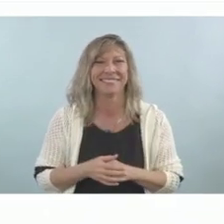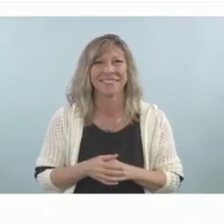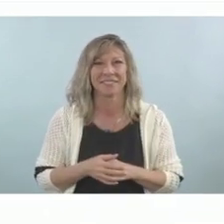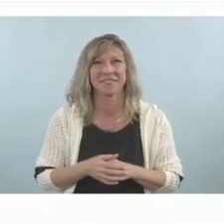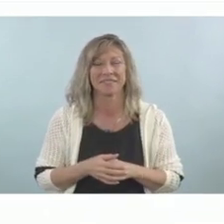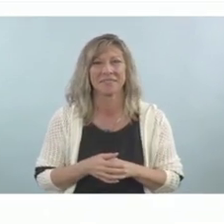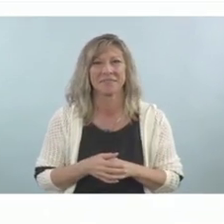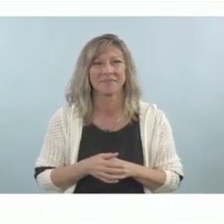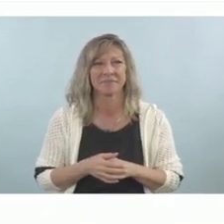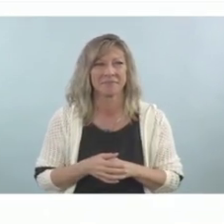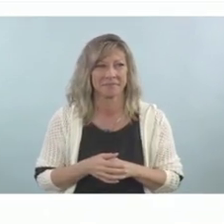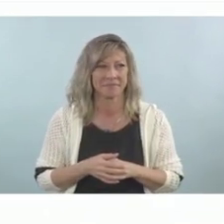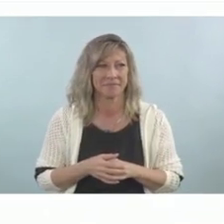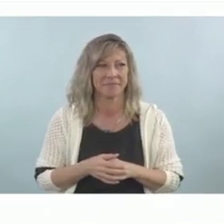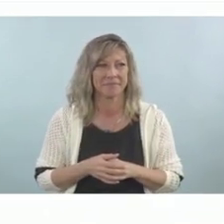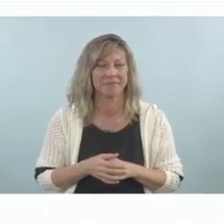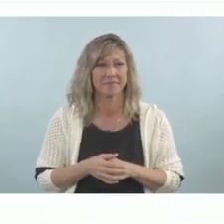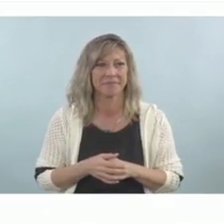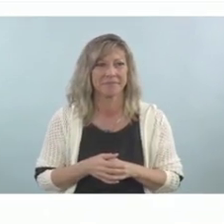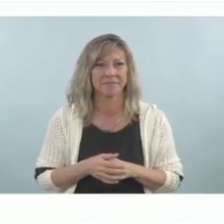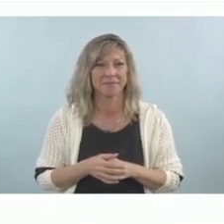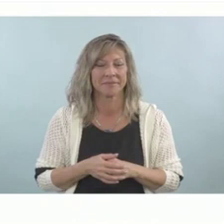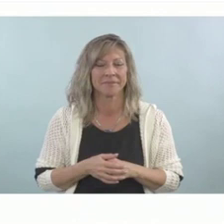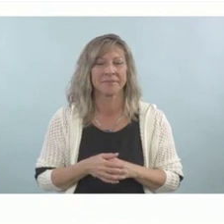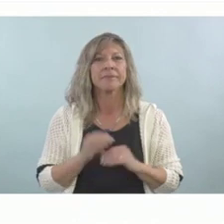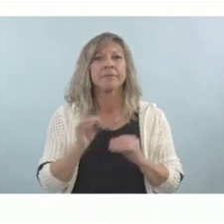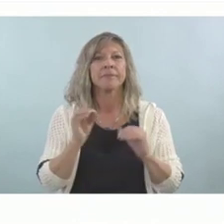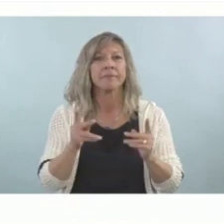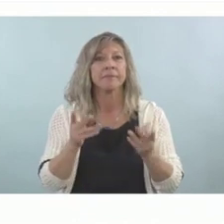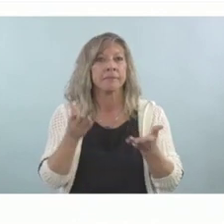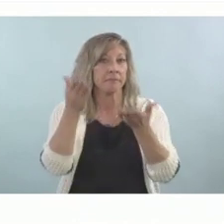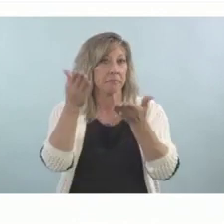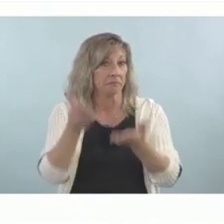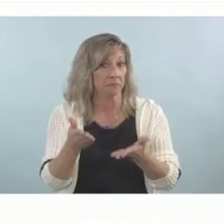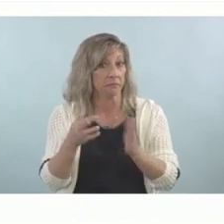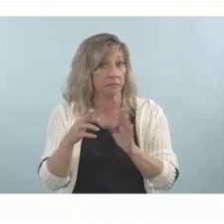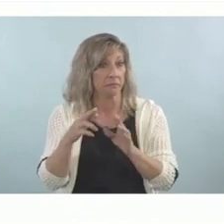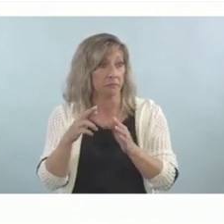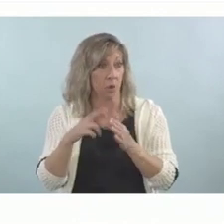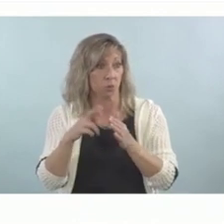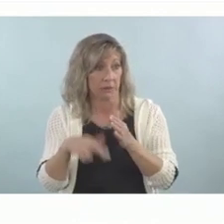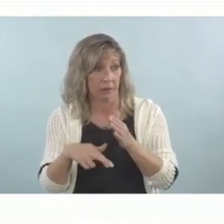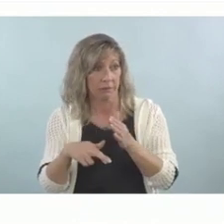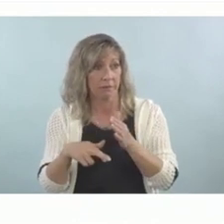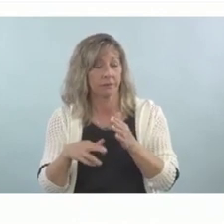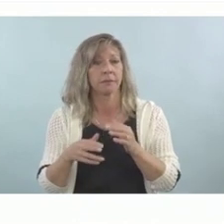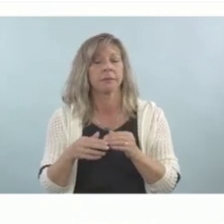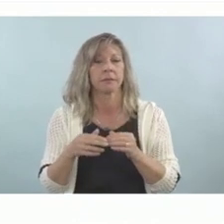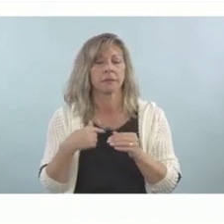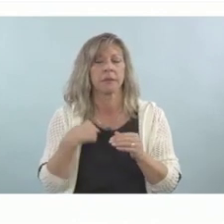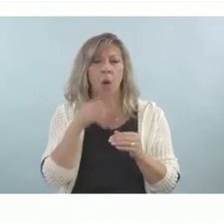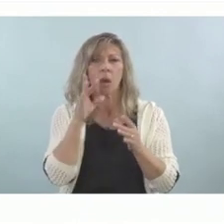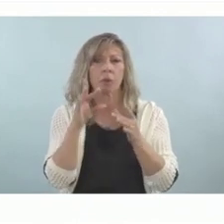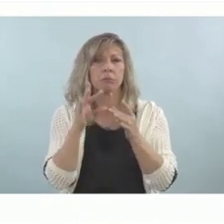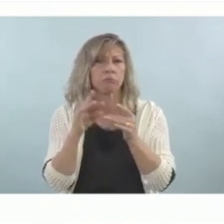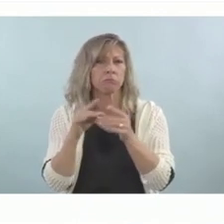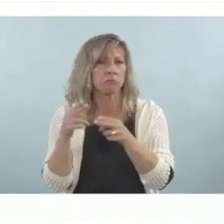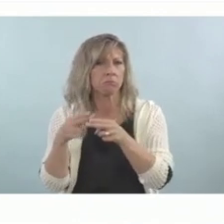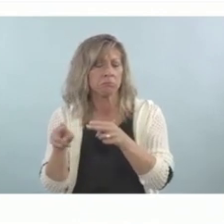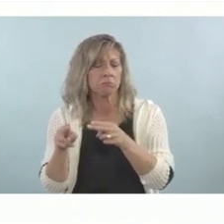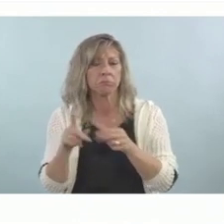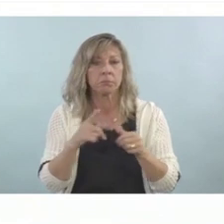Yeah. So now what we got in the study, here are the results, and I'll talk about them for just a second. But I want to kind of talk about